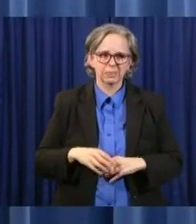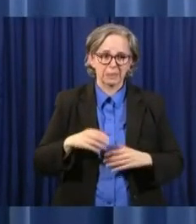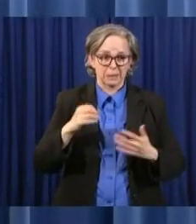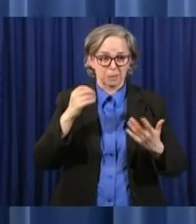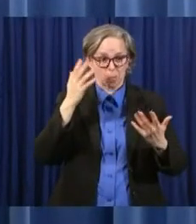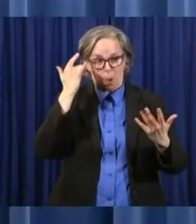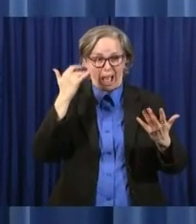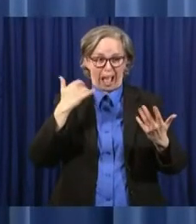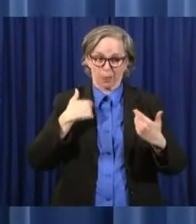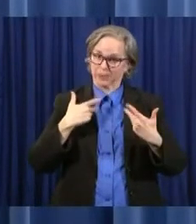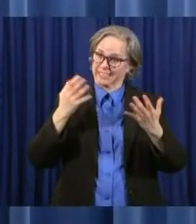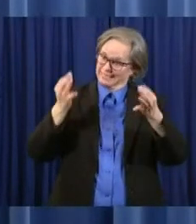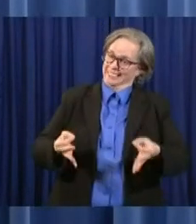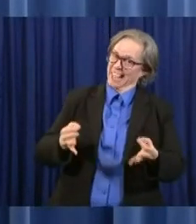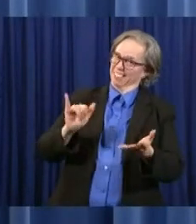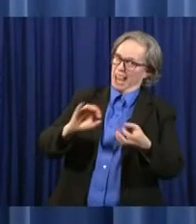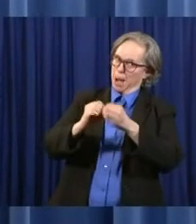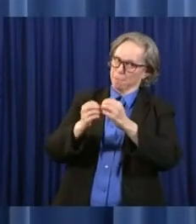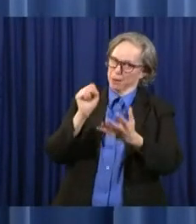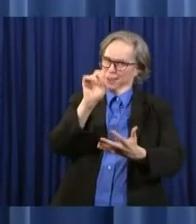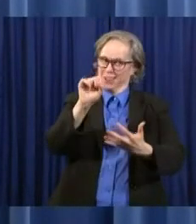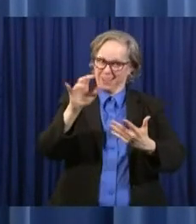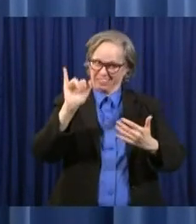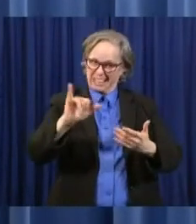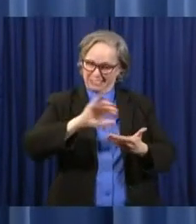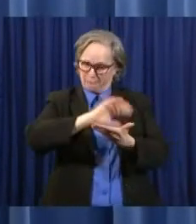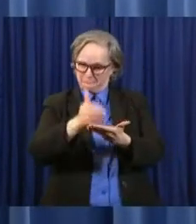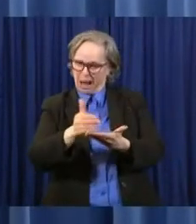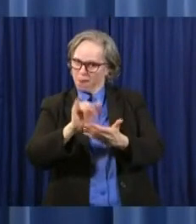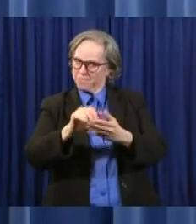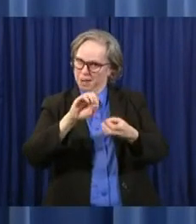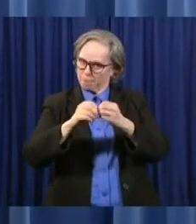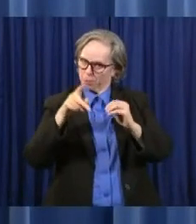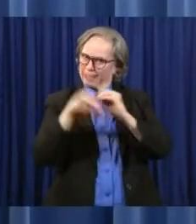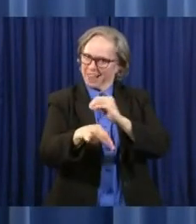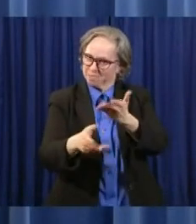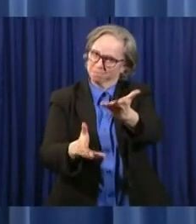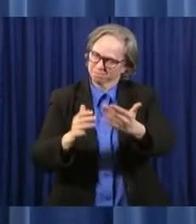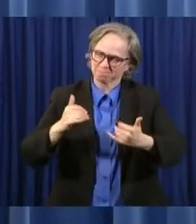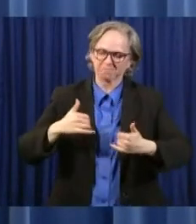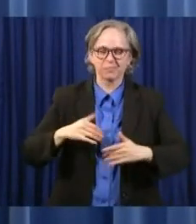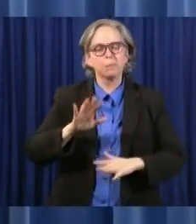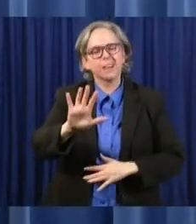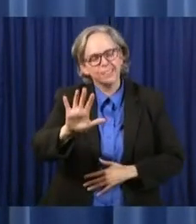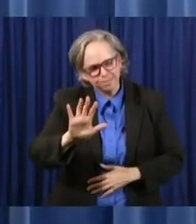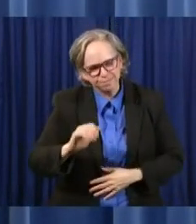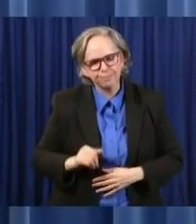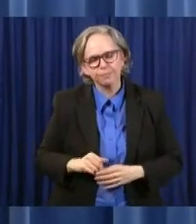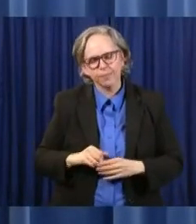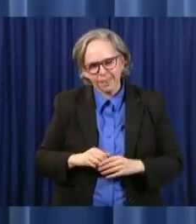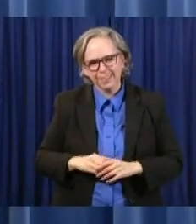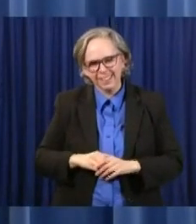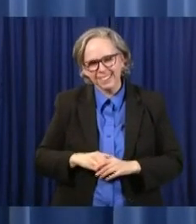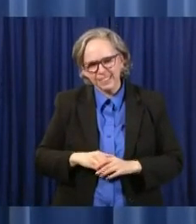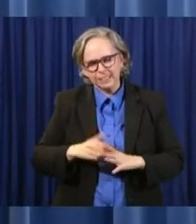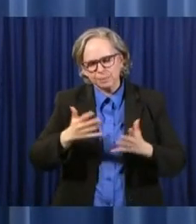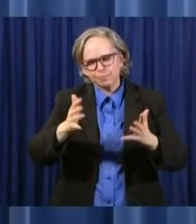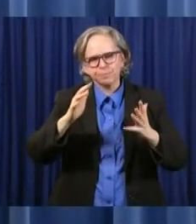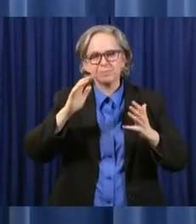with. But, you know, you try to do it so that you can set yourself up